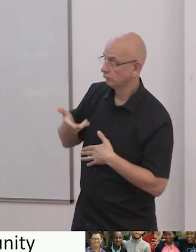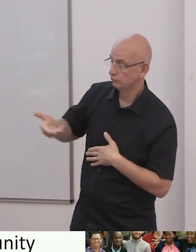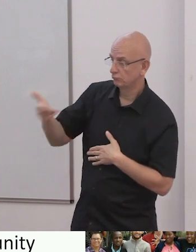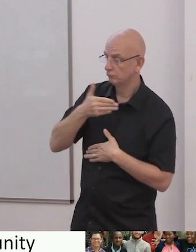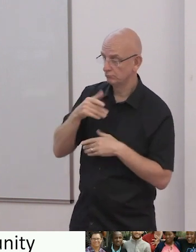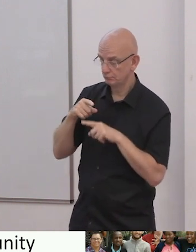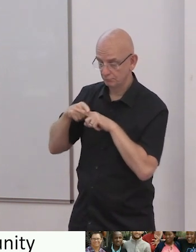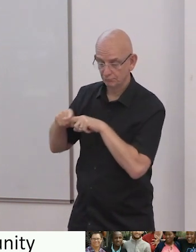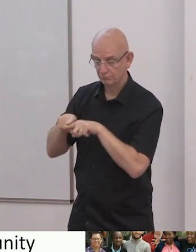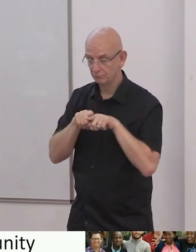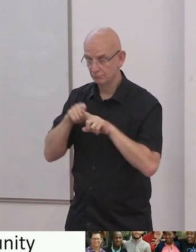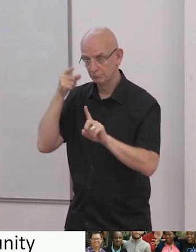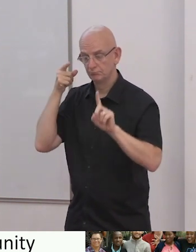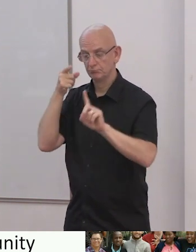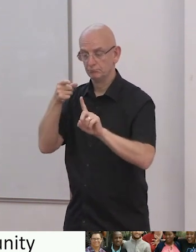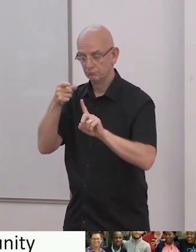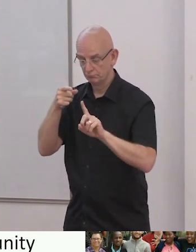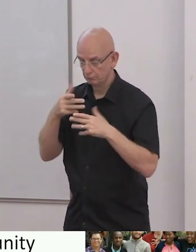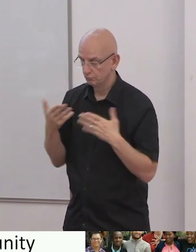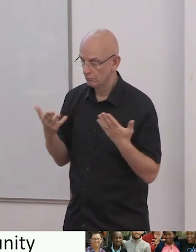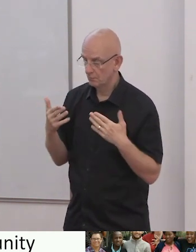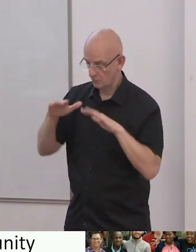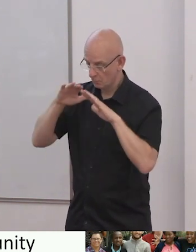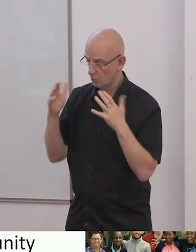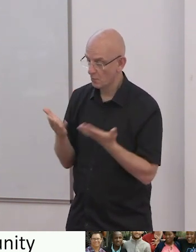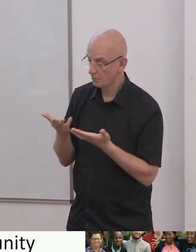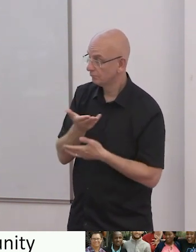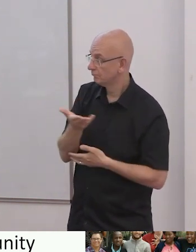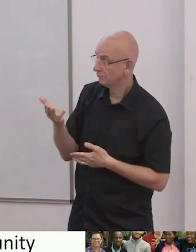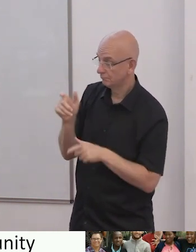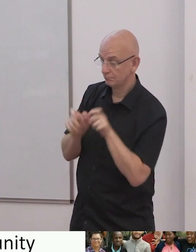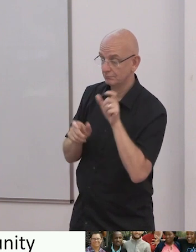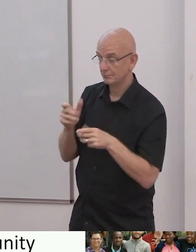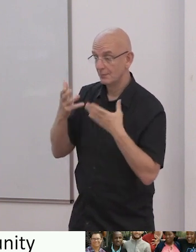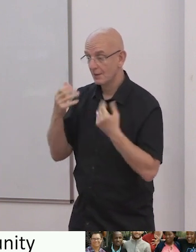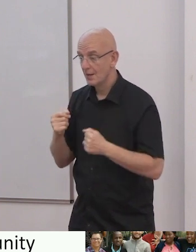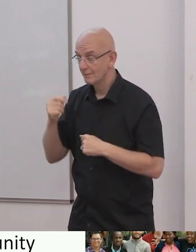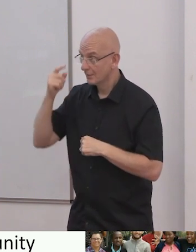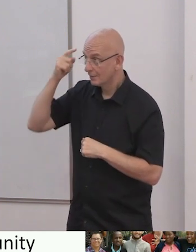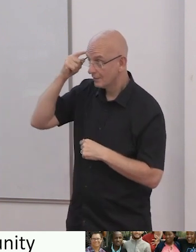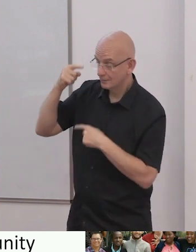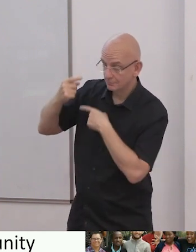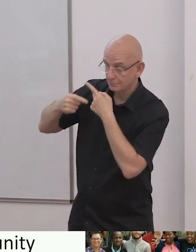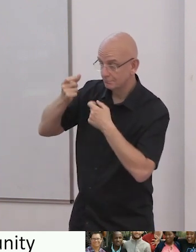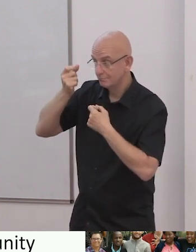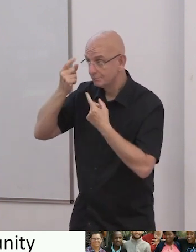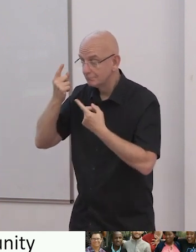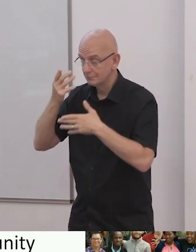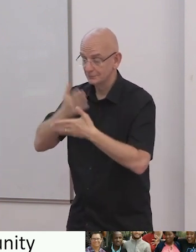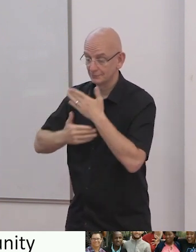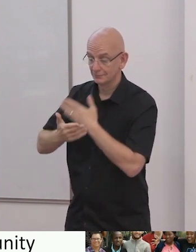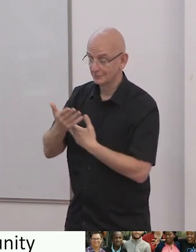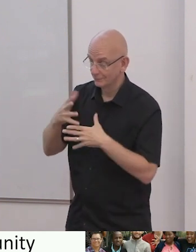intellectual disabilities and their families can equally participate and be valued in all aspects